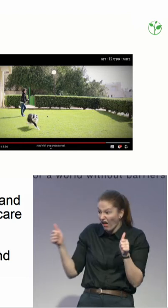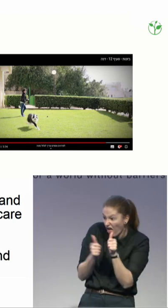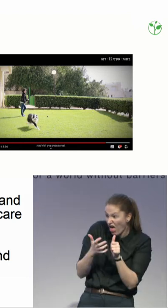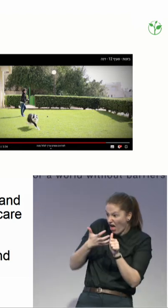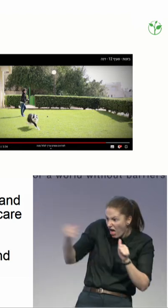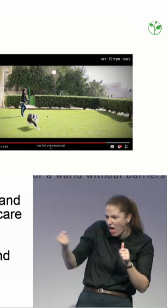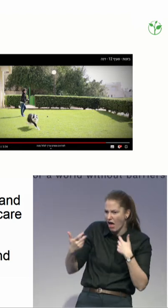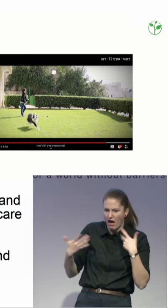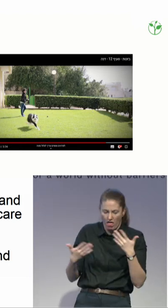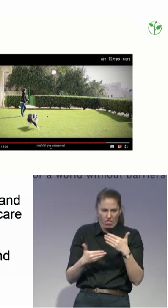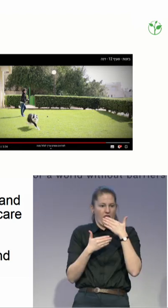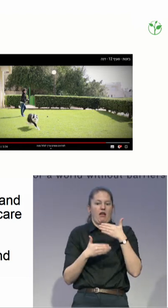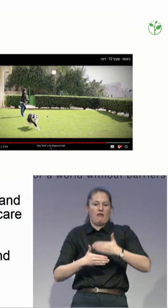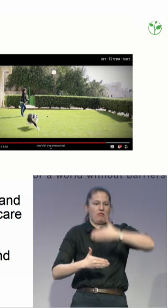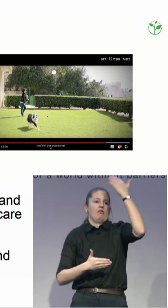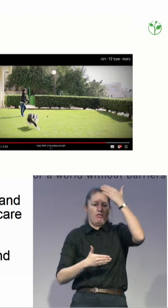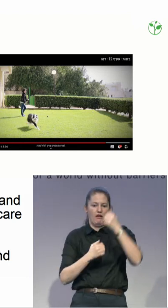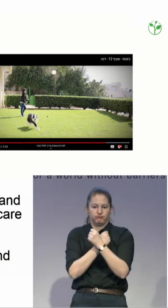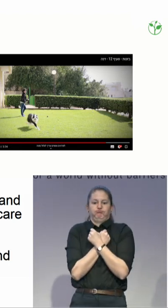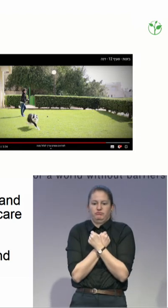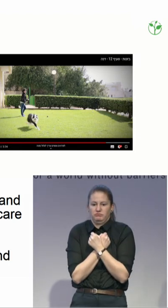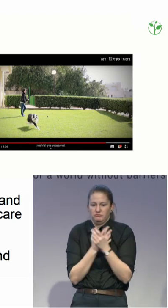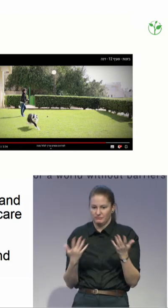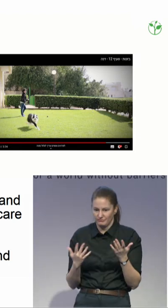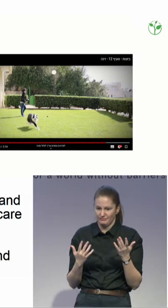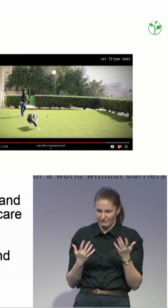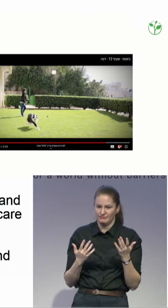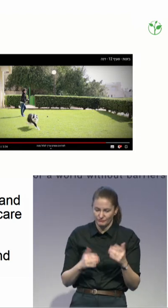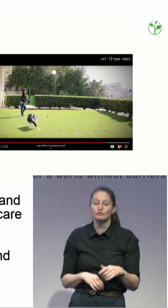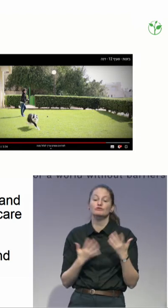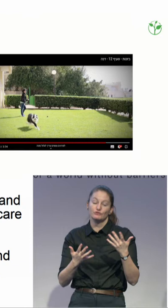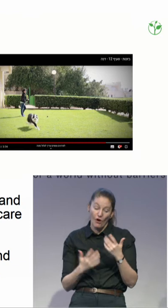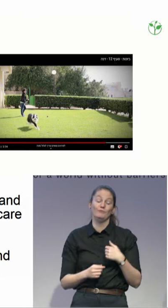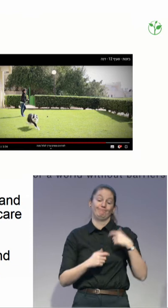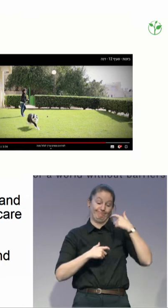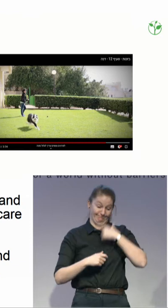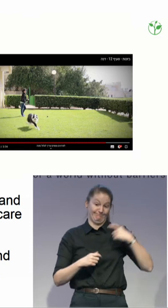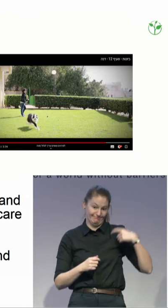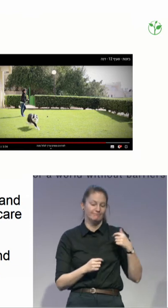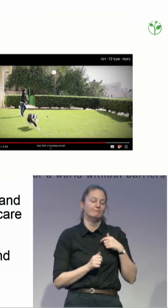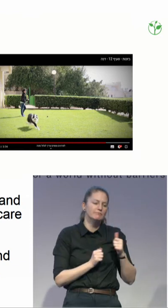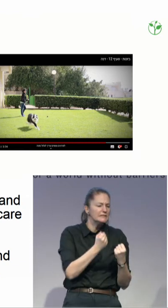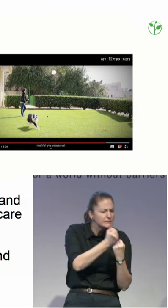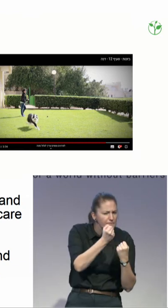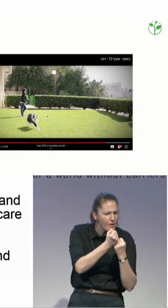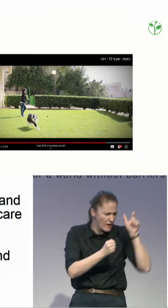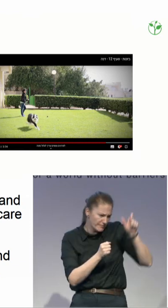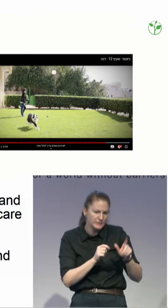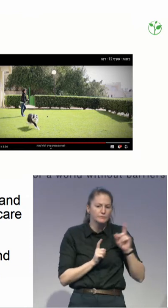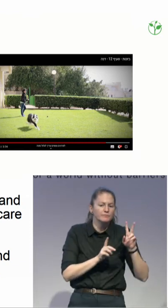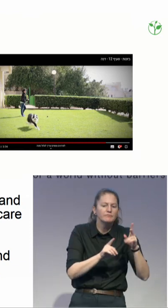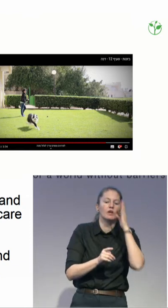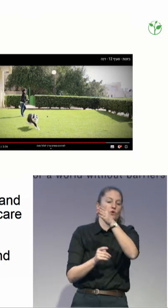the things I learned from that is, you need to do everything right, and then you need a lot of luck. Because we fell on a good judge that was